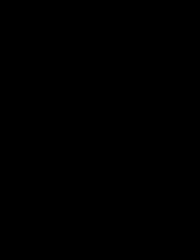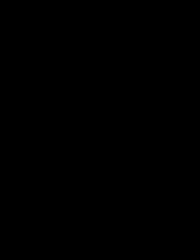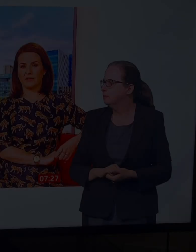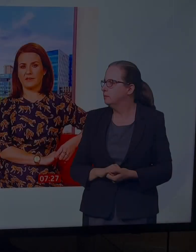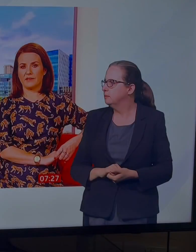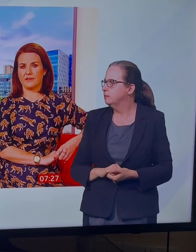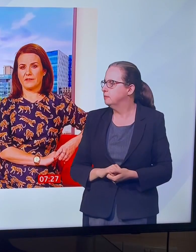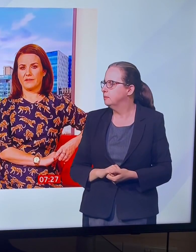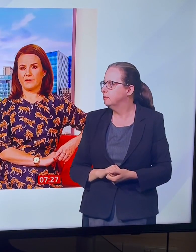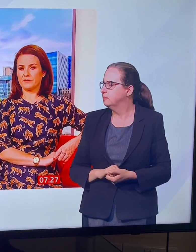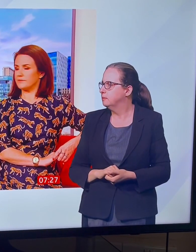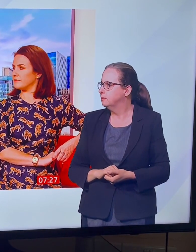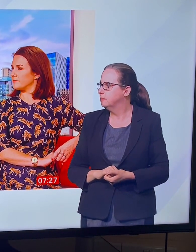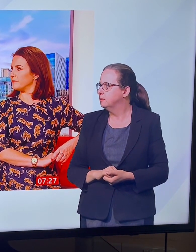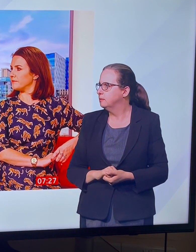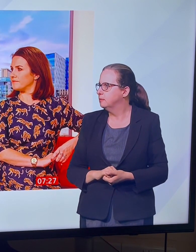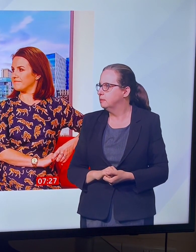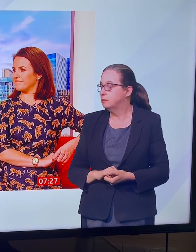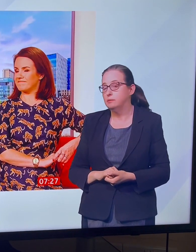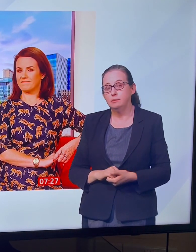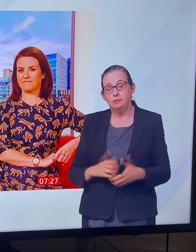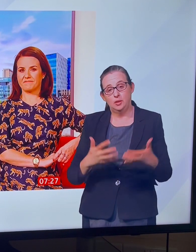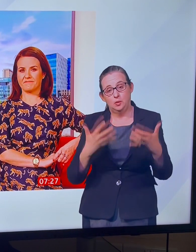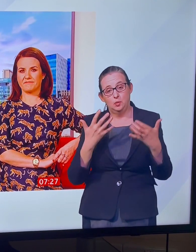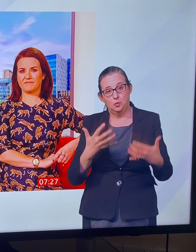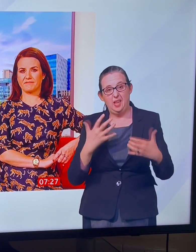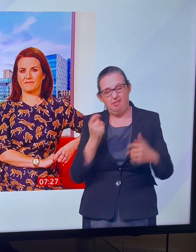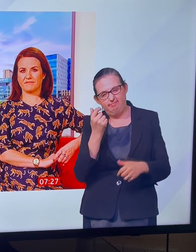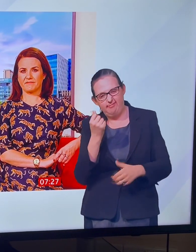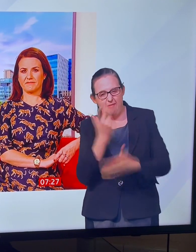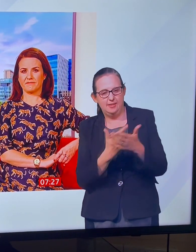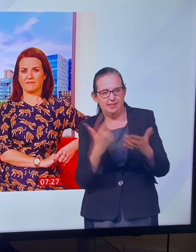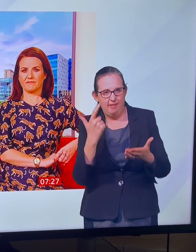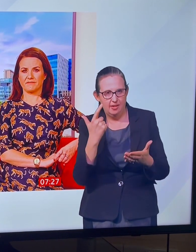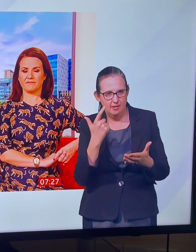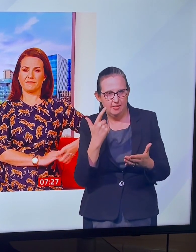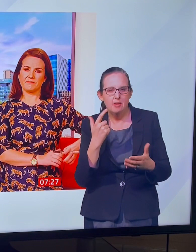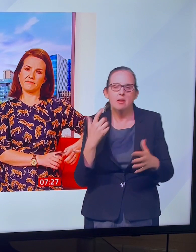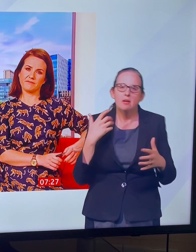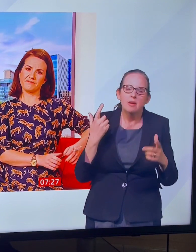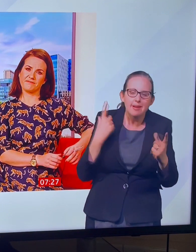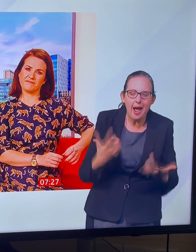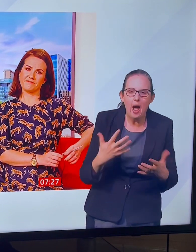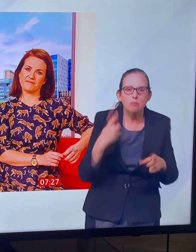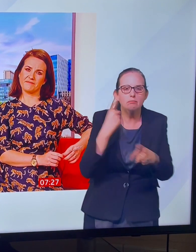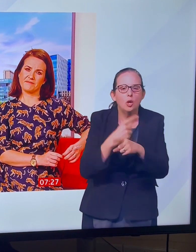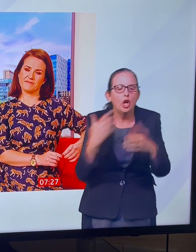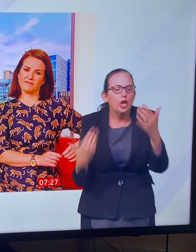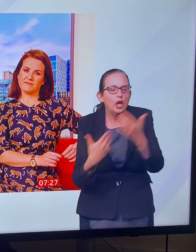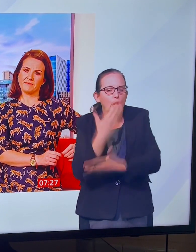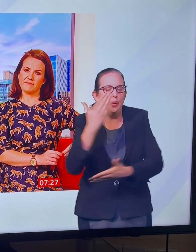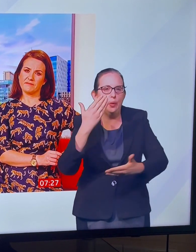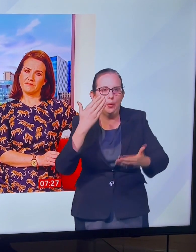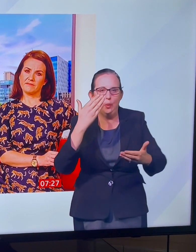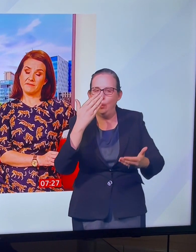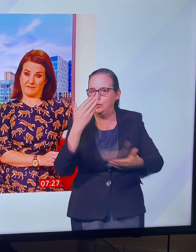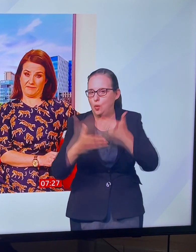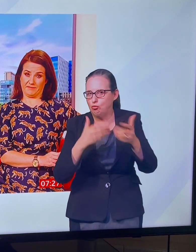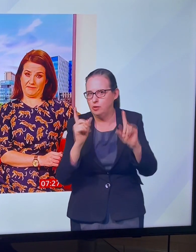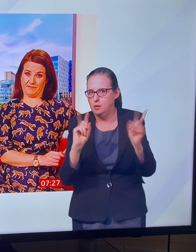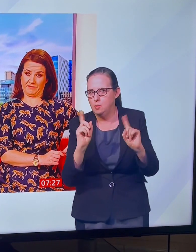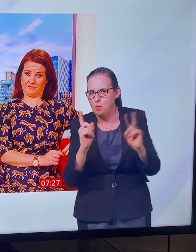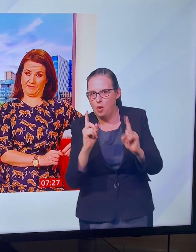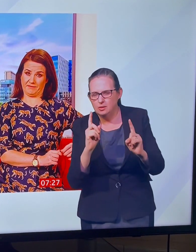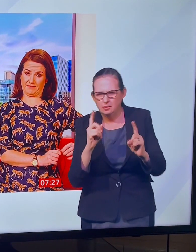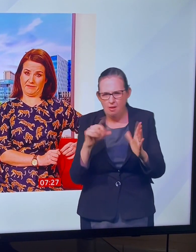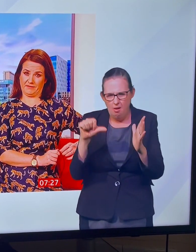It is said to be the hardest place on Earth to reach. It is called the Northern Pole of Inaccessibility